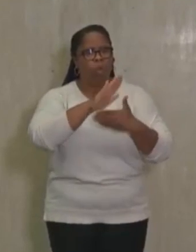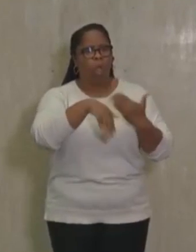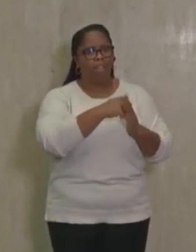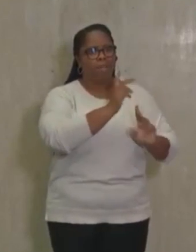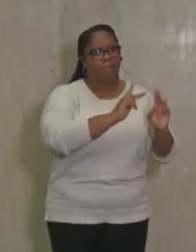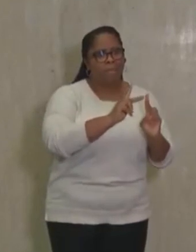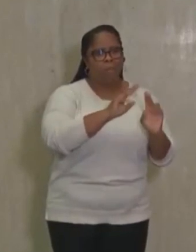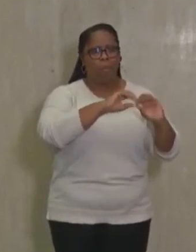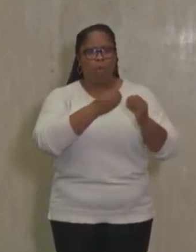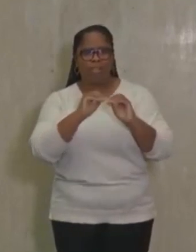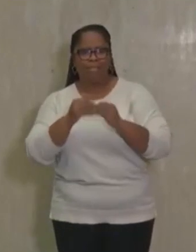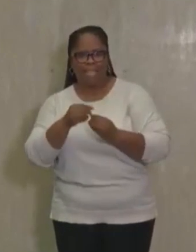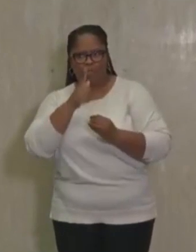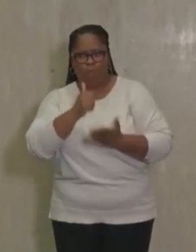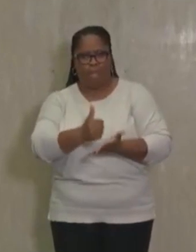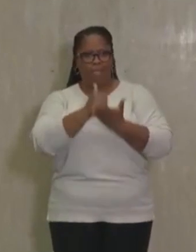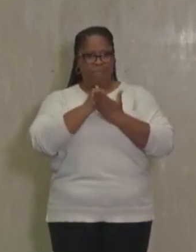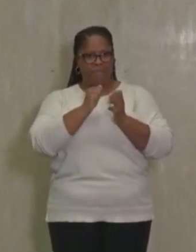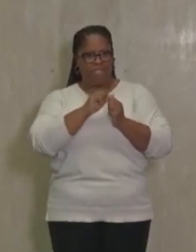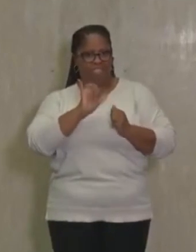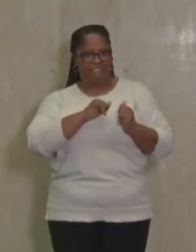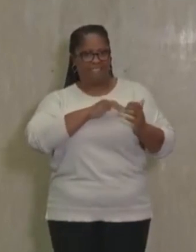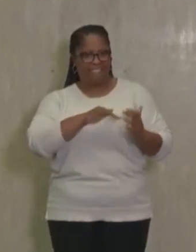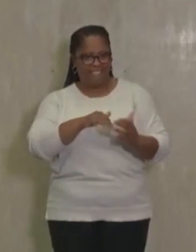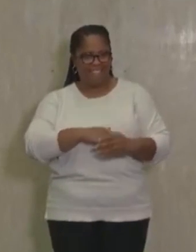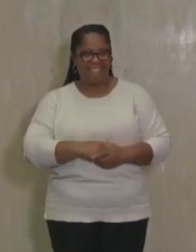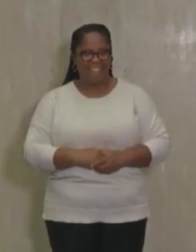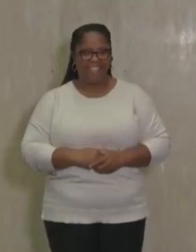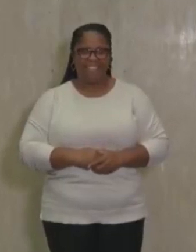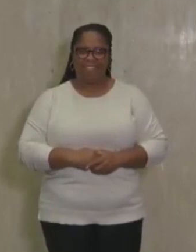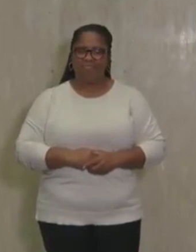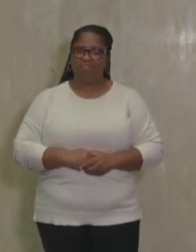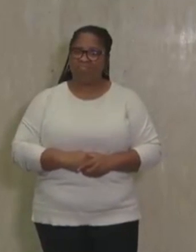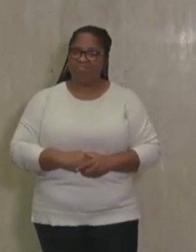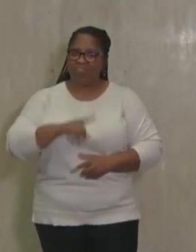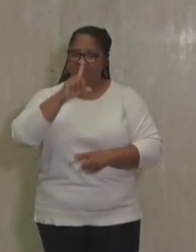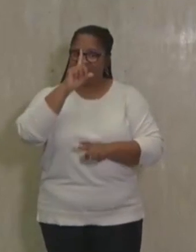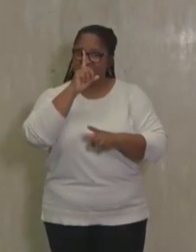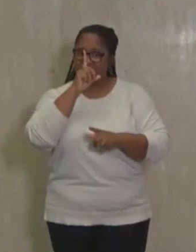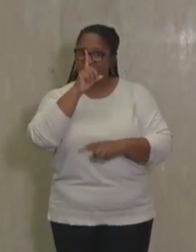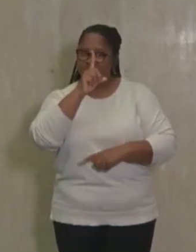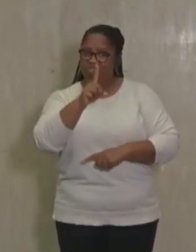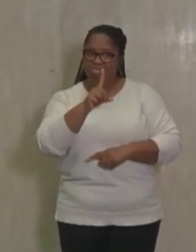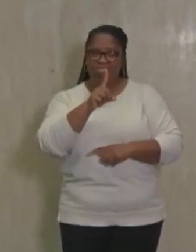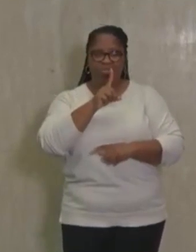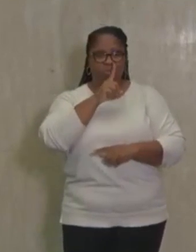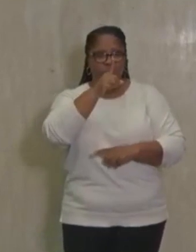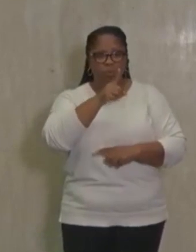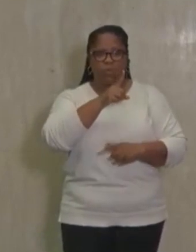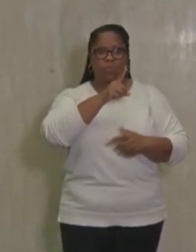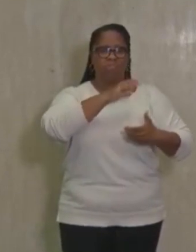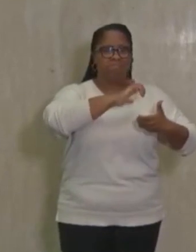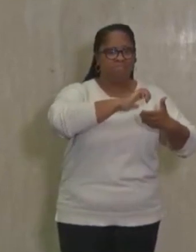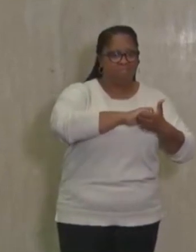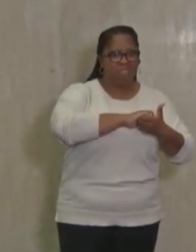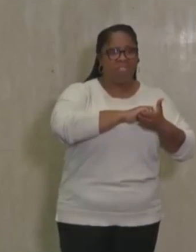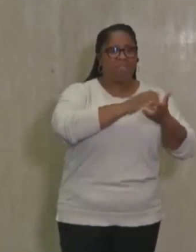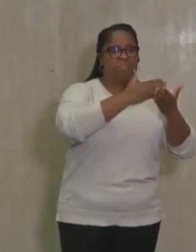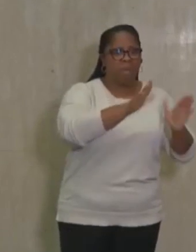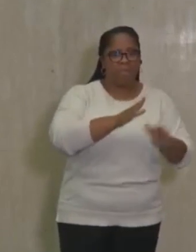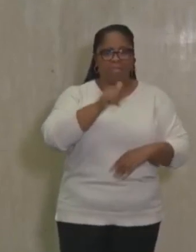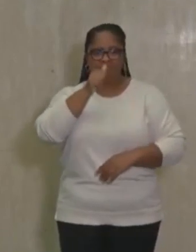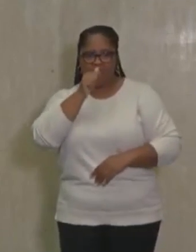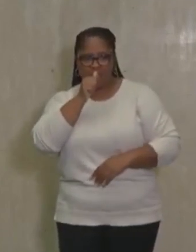that contributed to the study. So this is a true public-private partnership between USC,